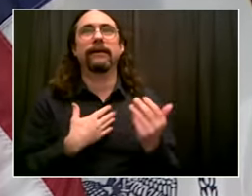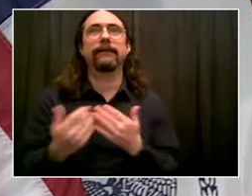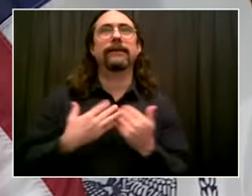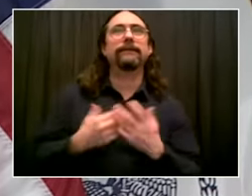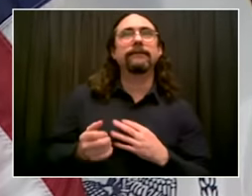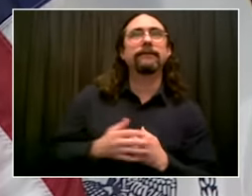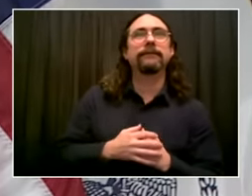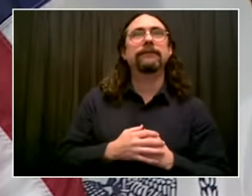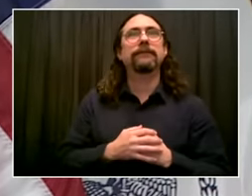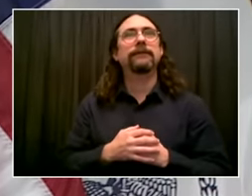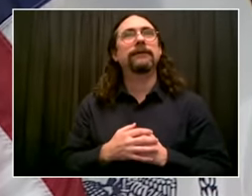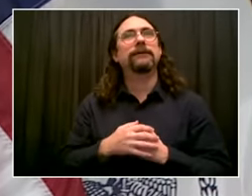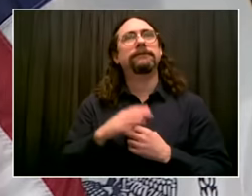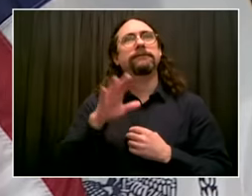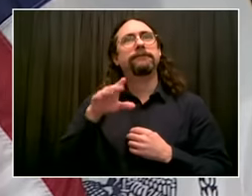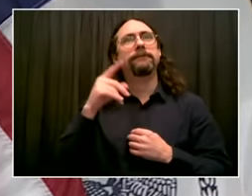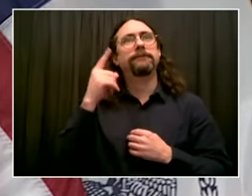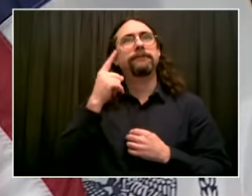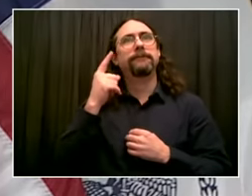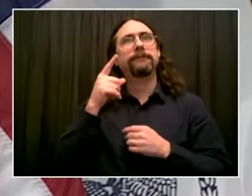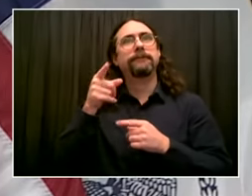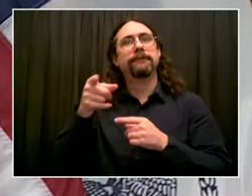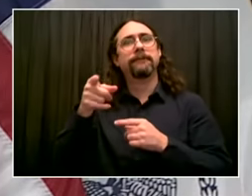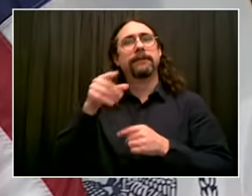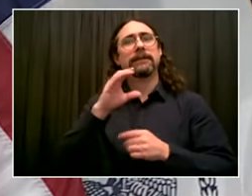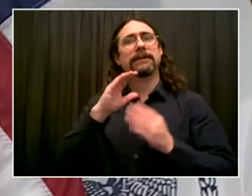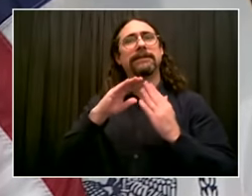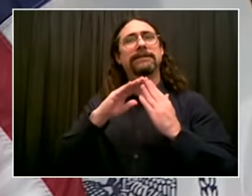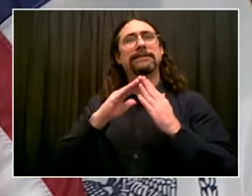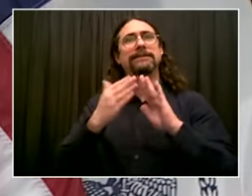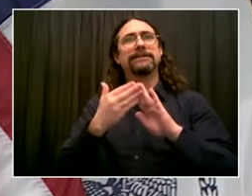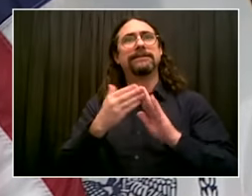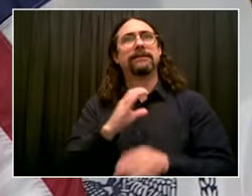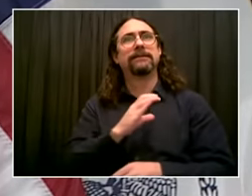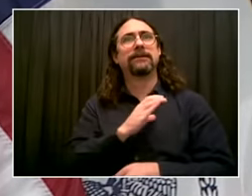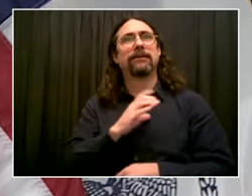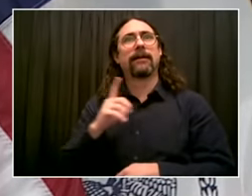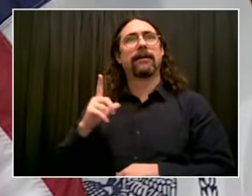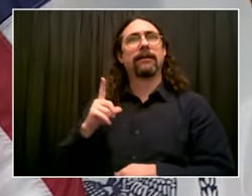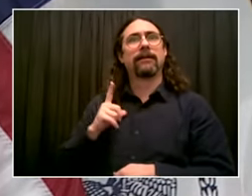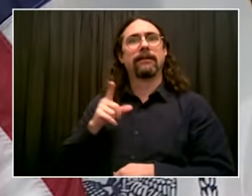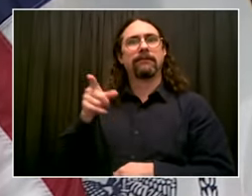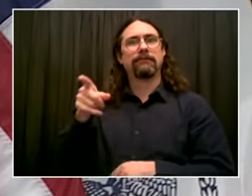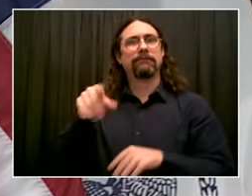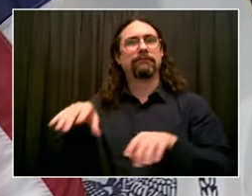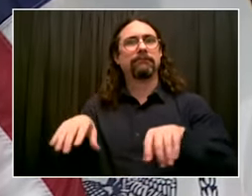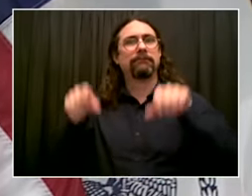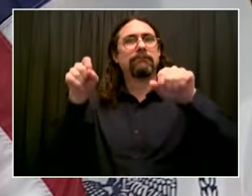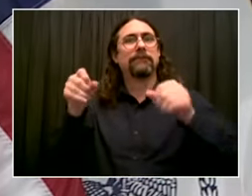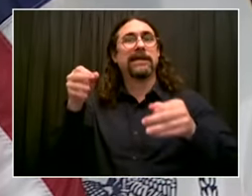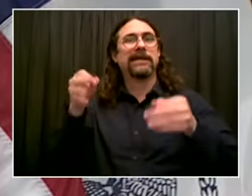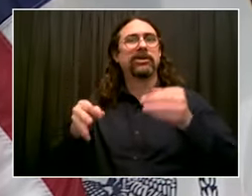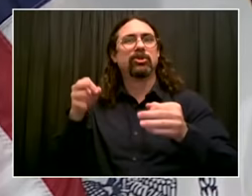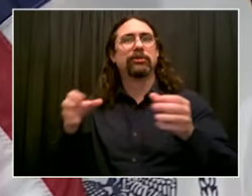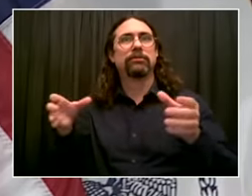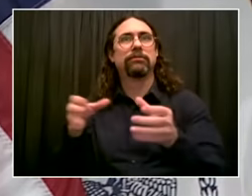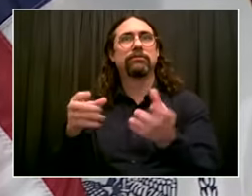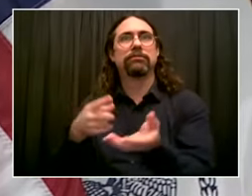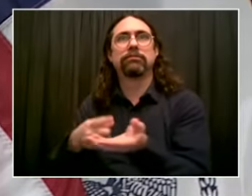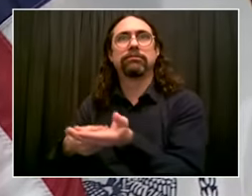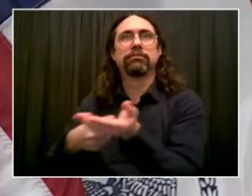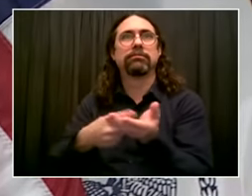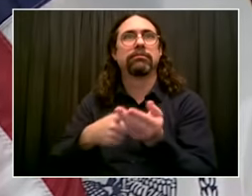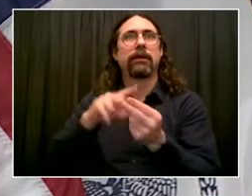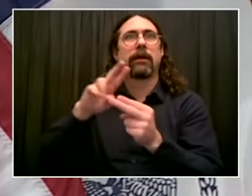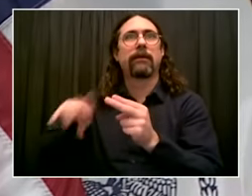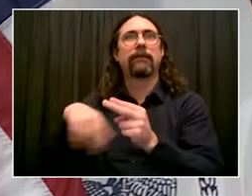about whether the NYPD's collision investigation squad should be moved to the DOT. And I got to hand it to your government. And